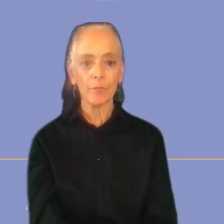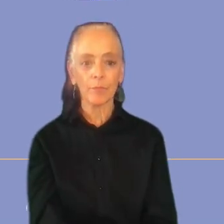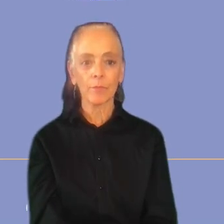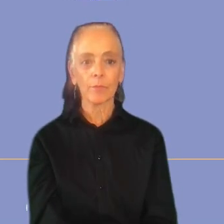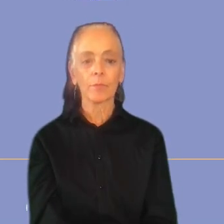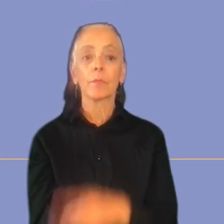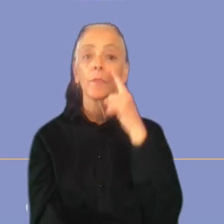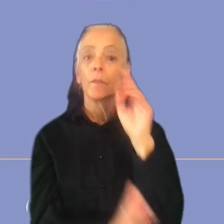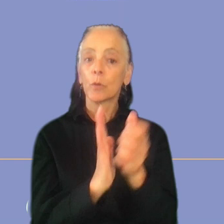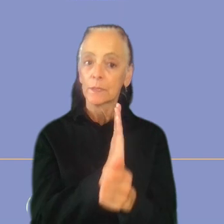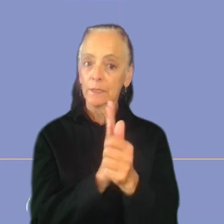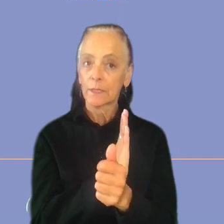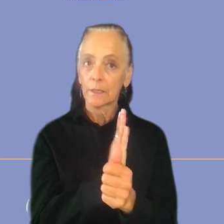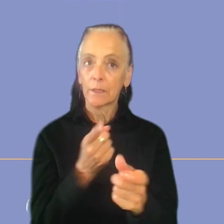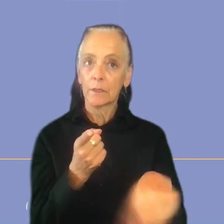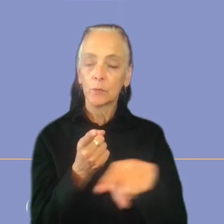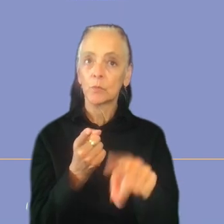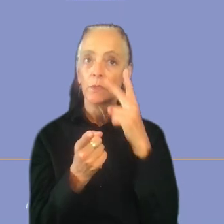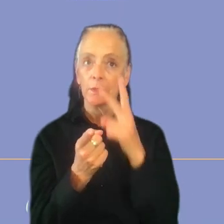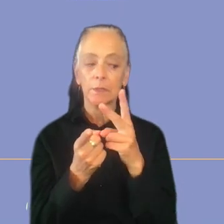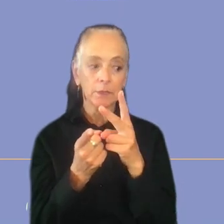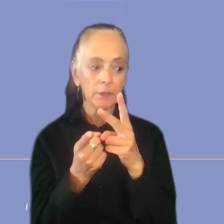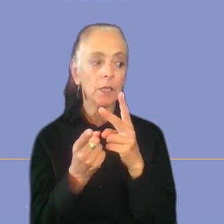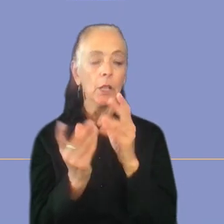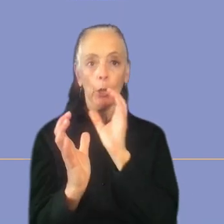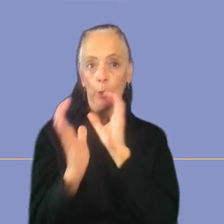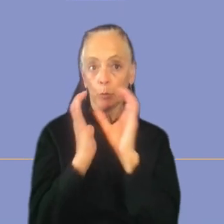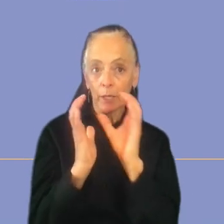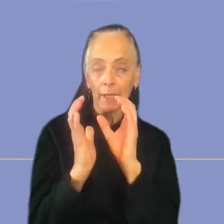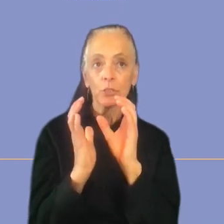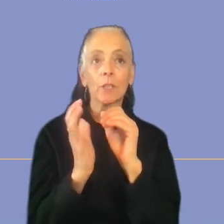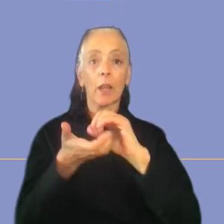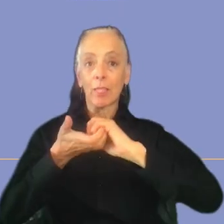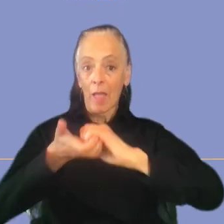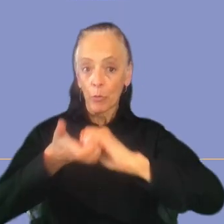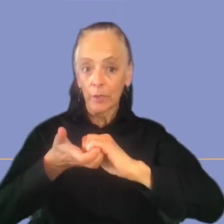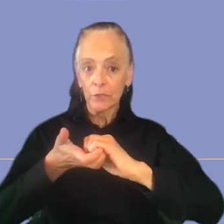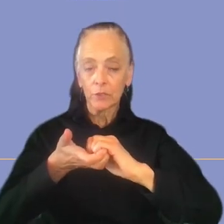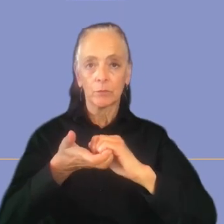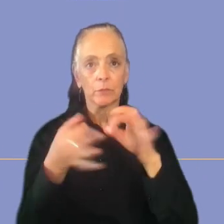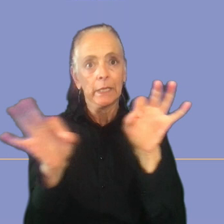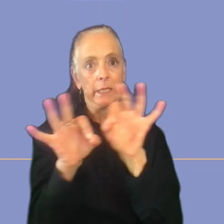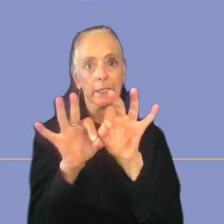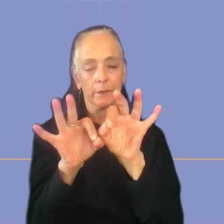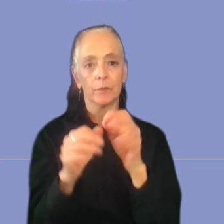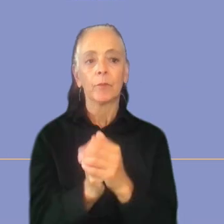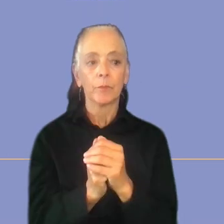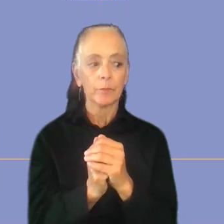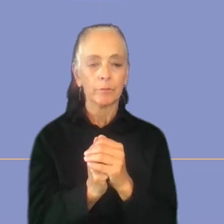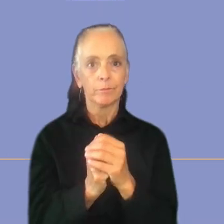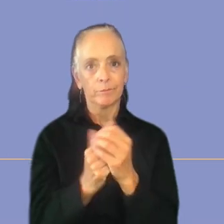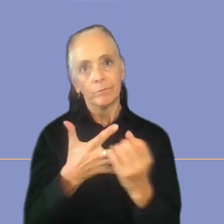So in terms of skills you can see that communication and collaboration are really key here and are at the top of the